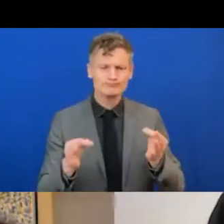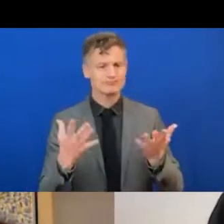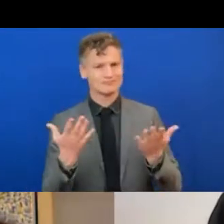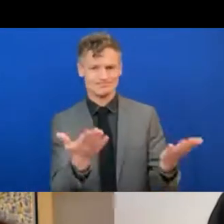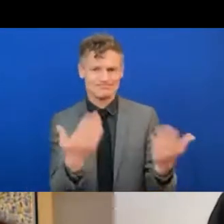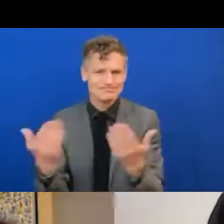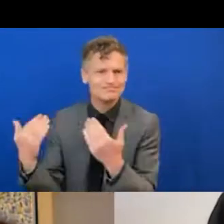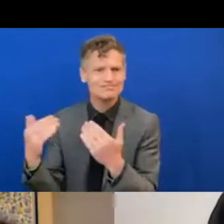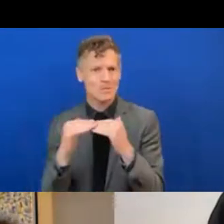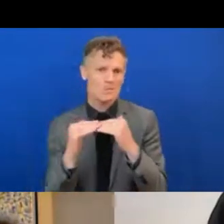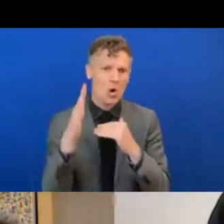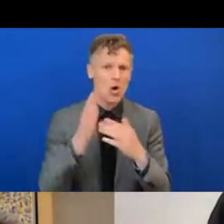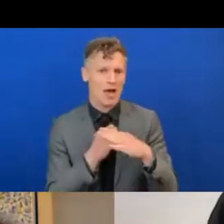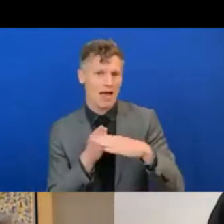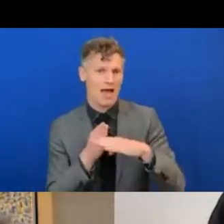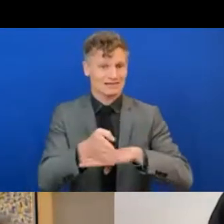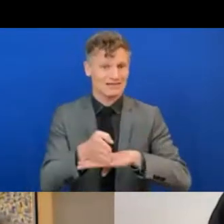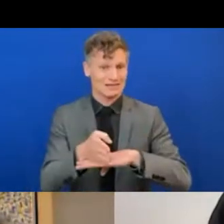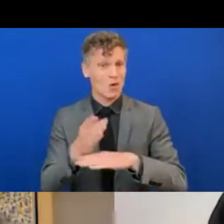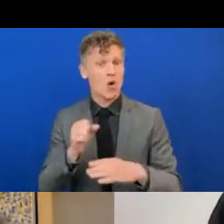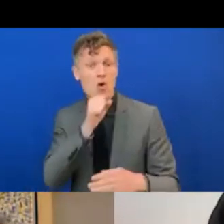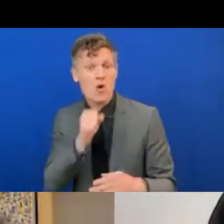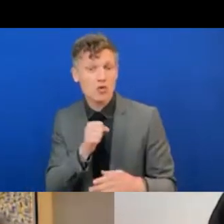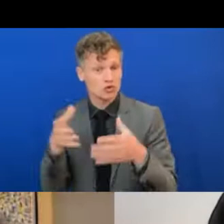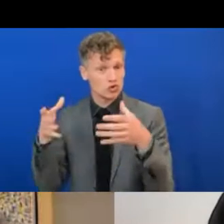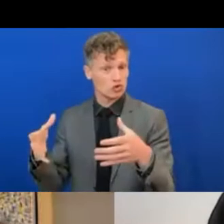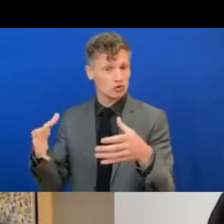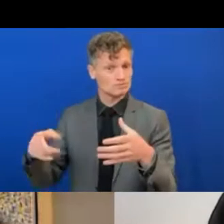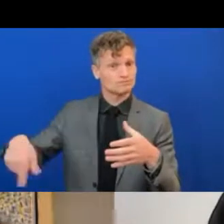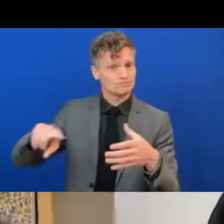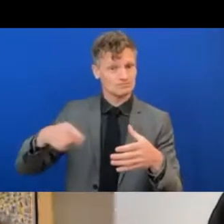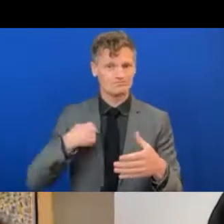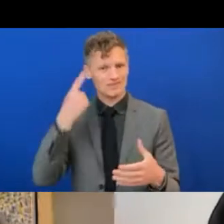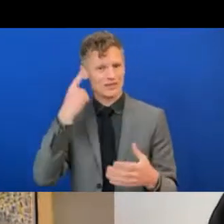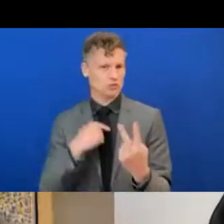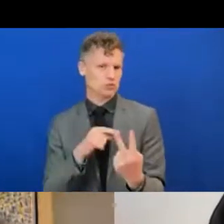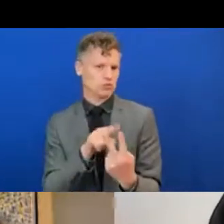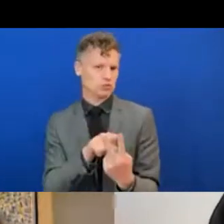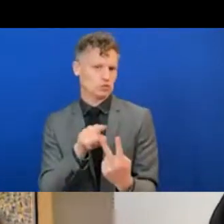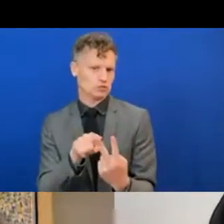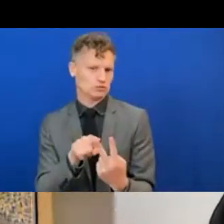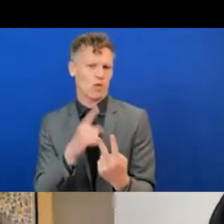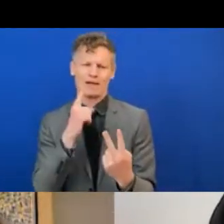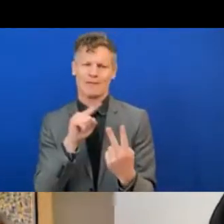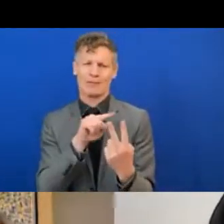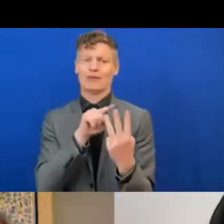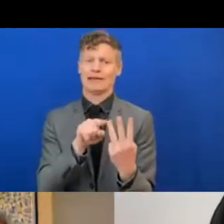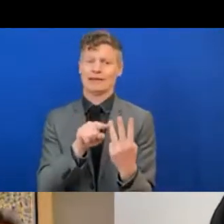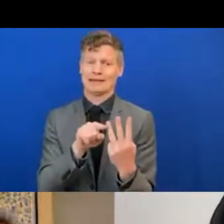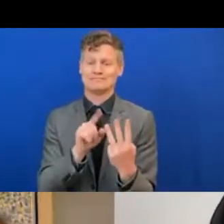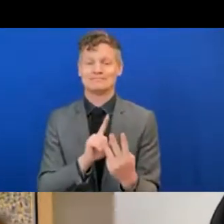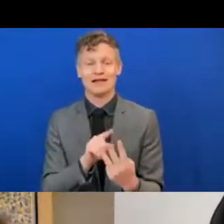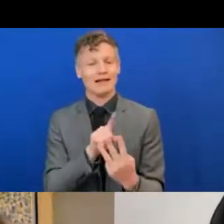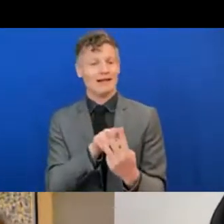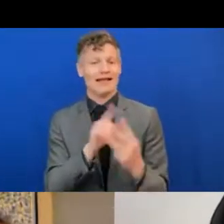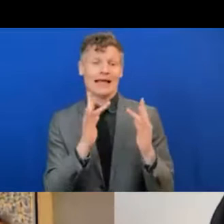adults, I would say two basic things. On one hand, well, three, we talk about Internet, that's for sure, but